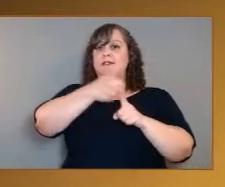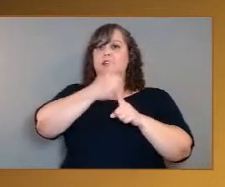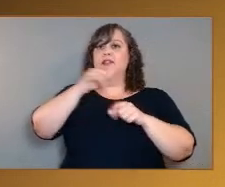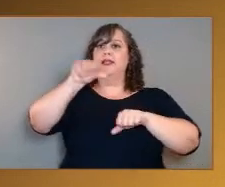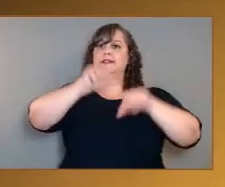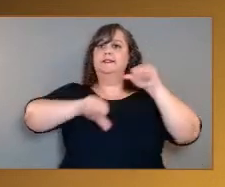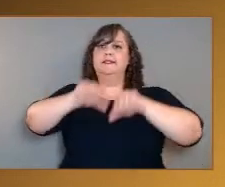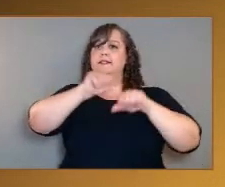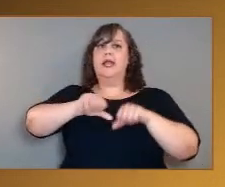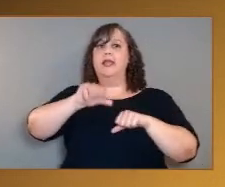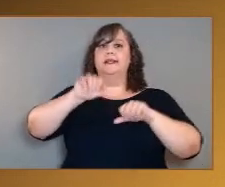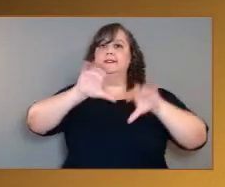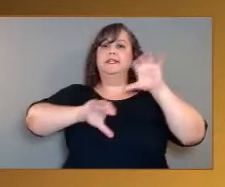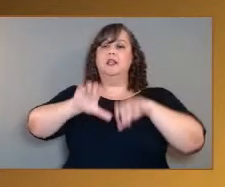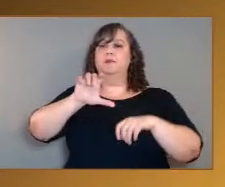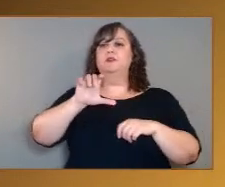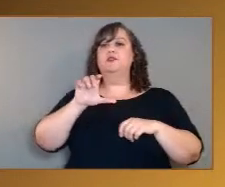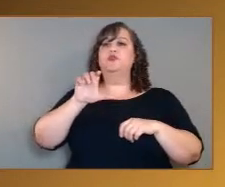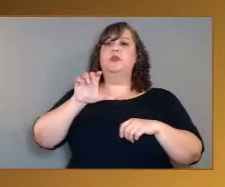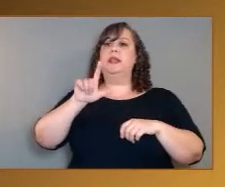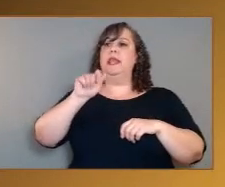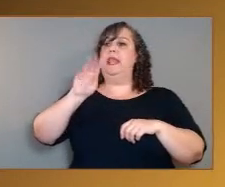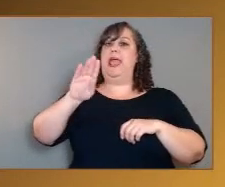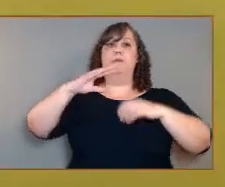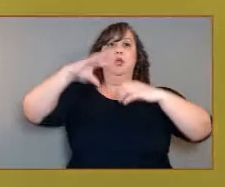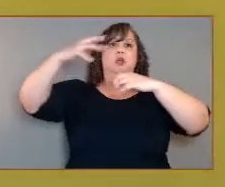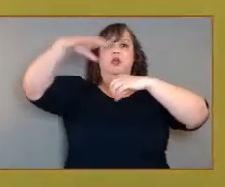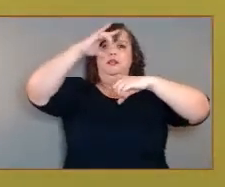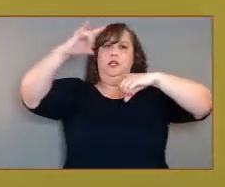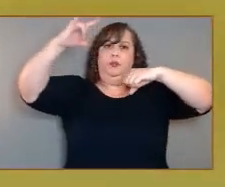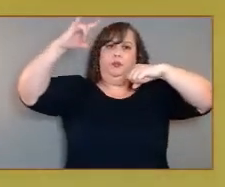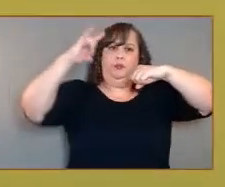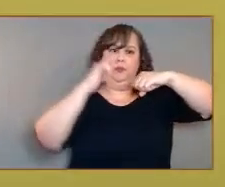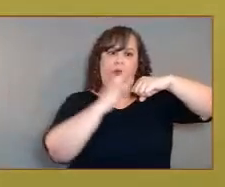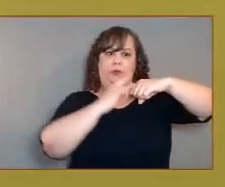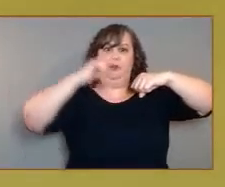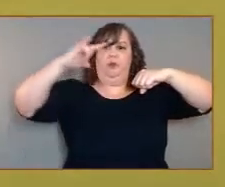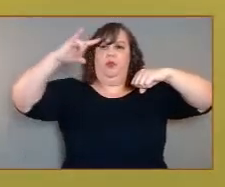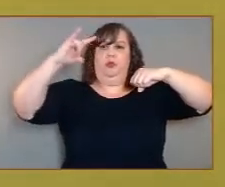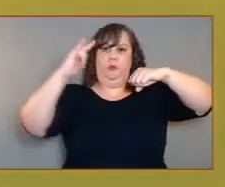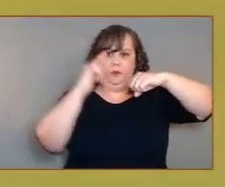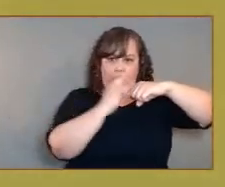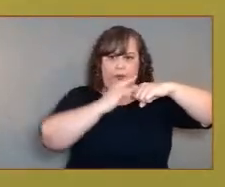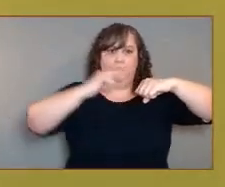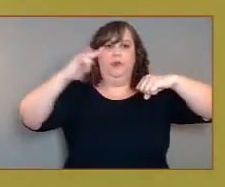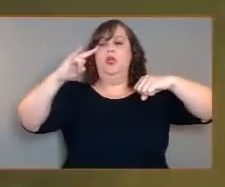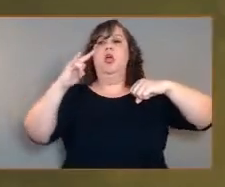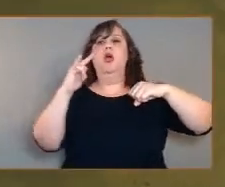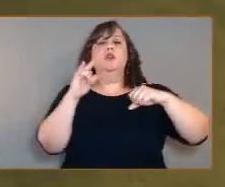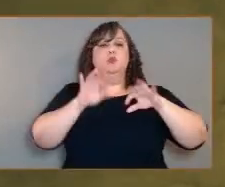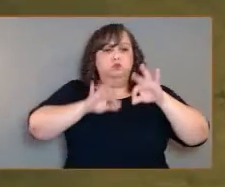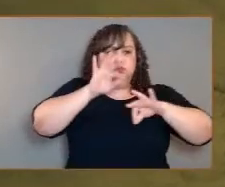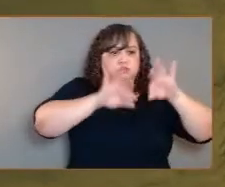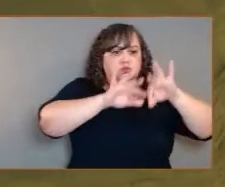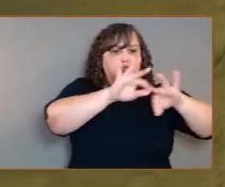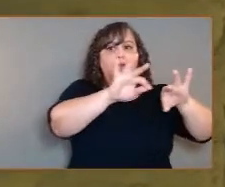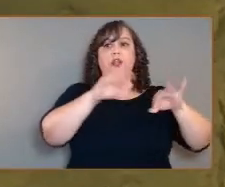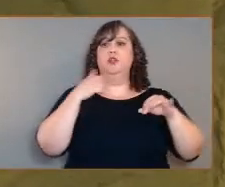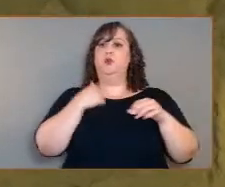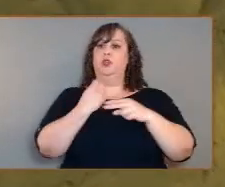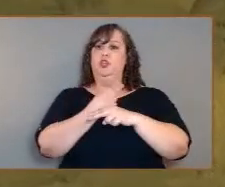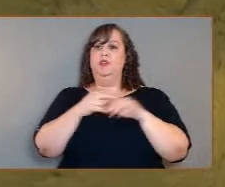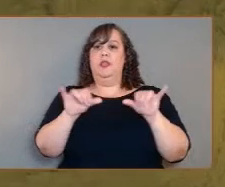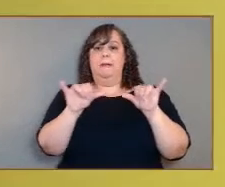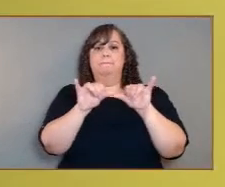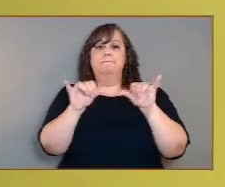making measurements by ingesting the atmosphere and measuring it. We're bringing sample return to Venus through our meter-scale probe that will